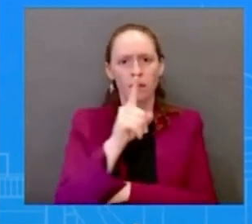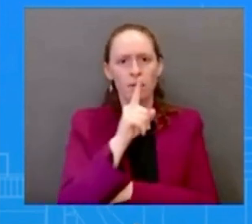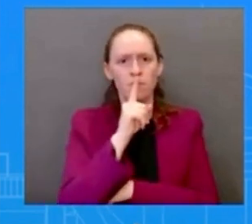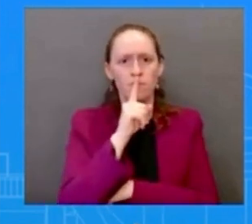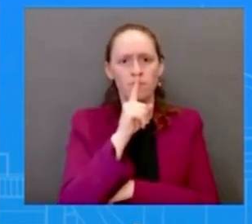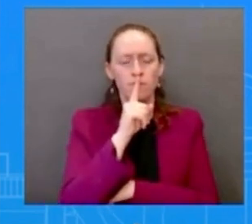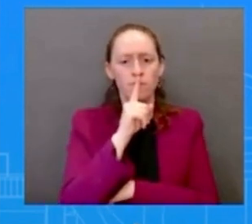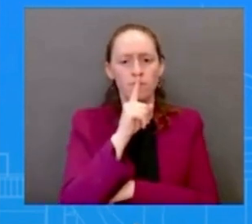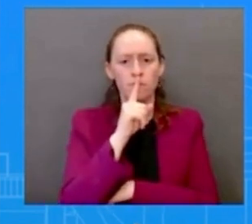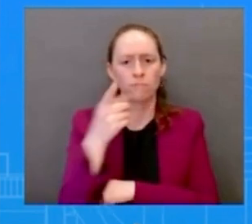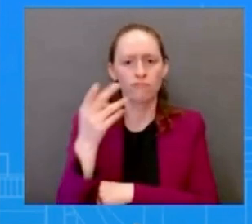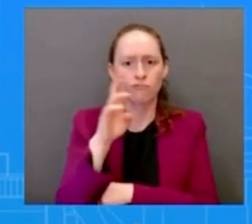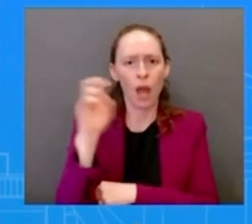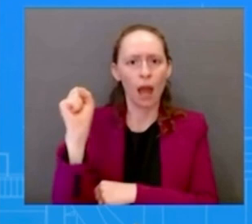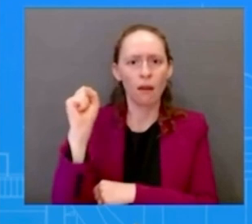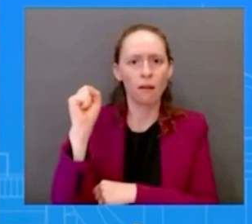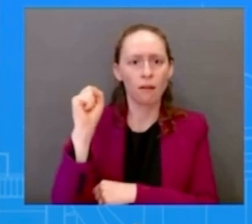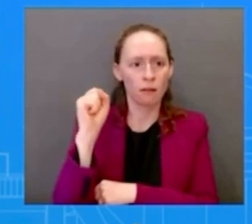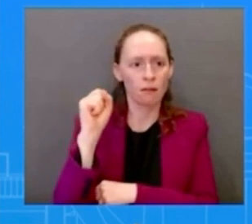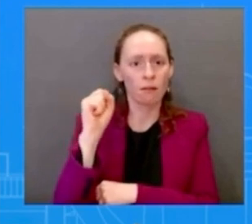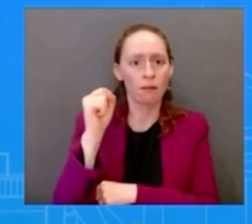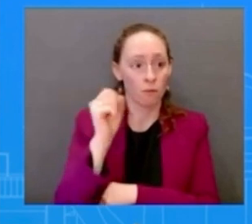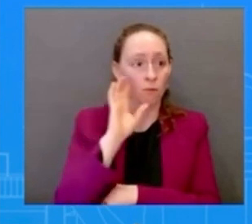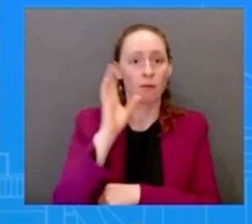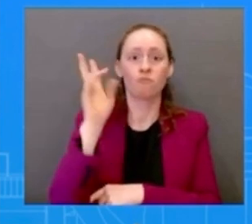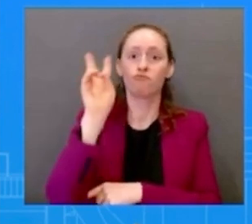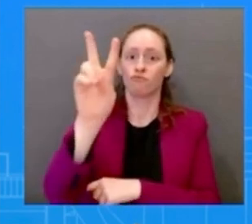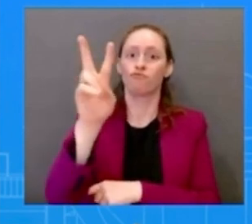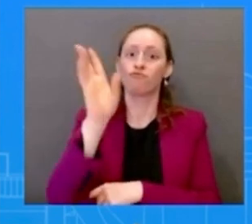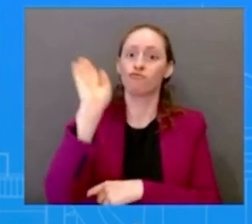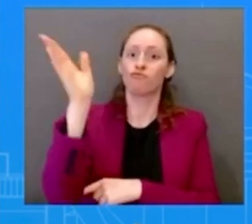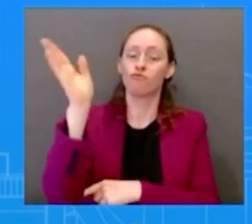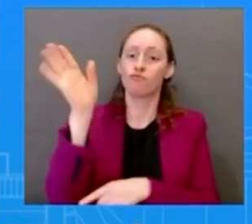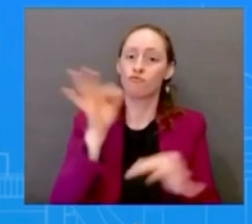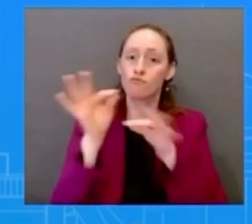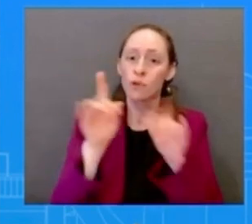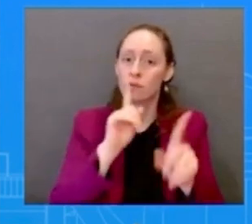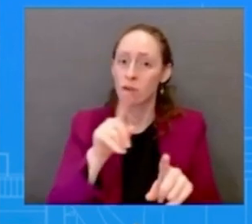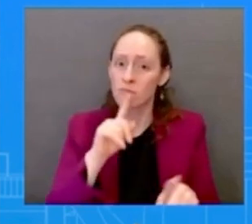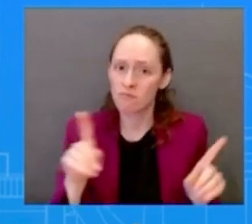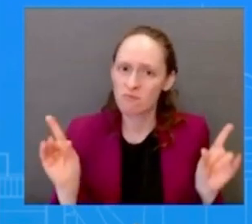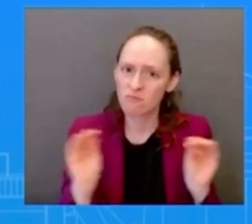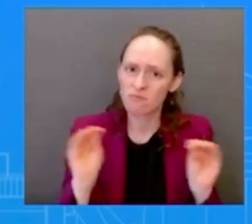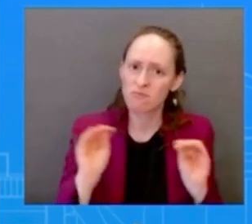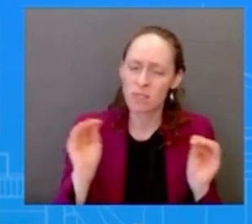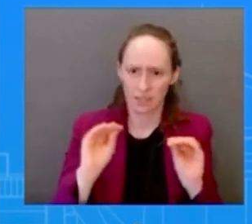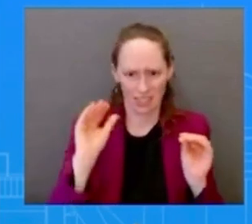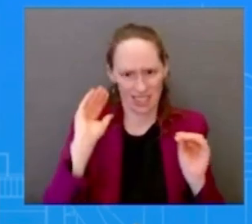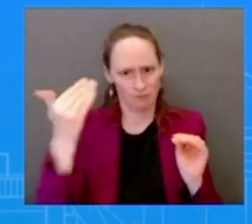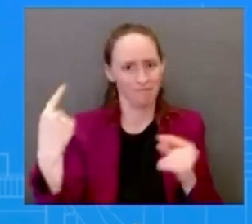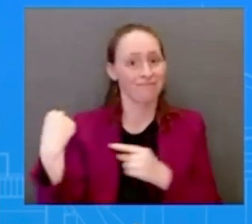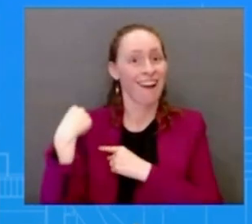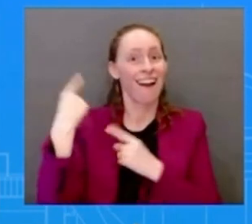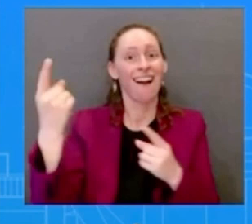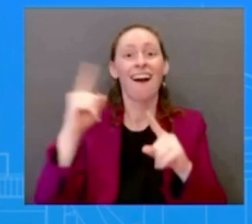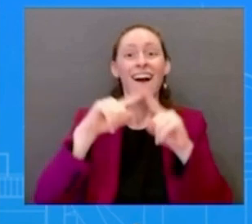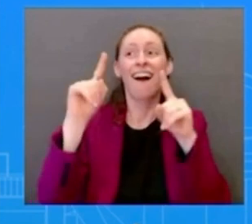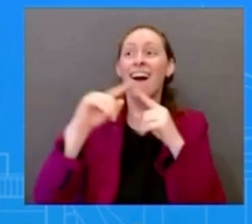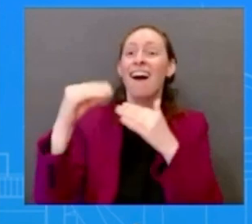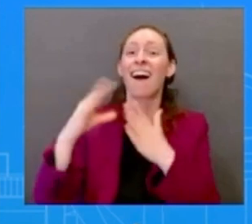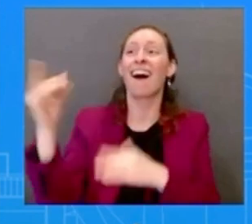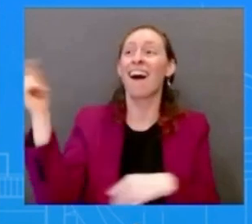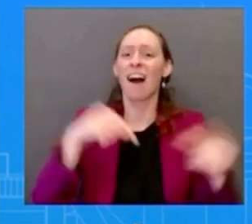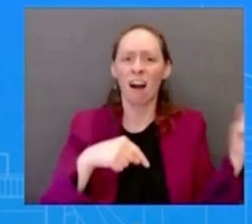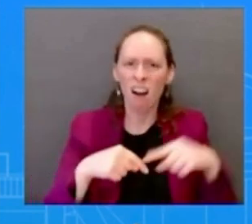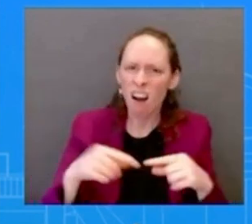added to the schedule tomorrow so i think you've having a pattern with a lot of the world leaders who are coming to the warehouse look i've spoken up to this many times when it